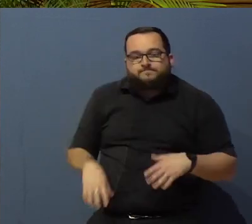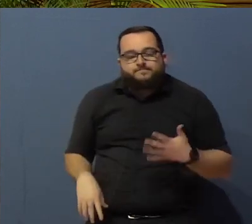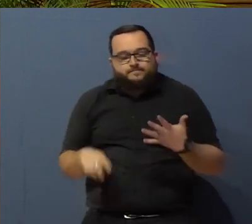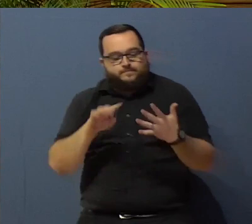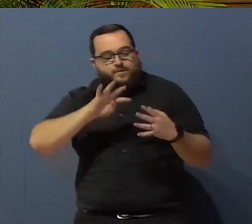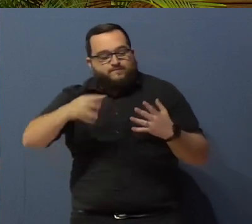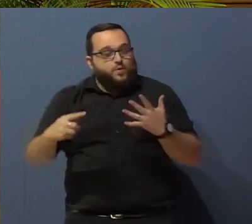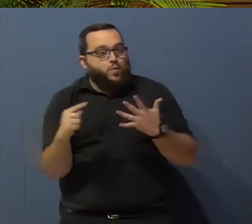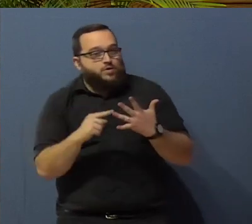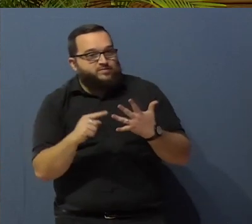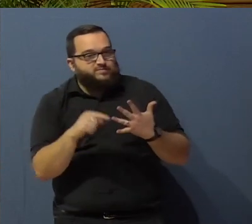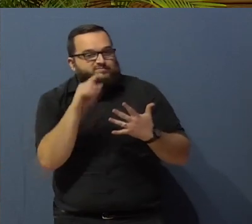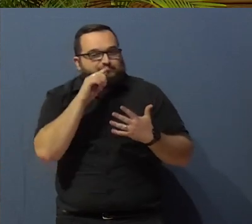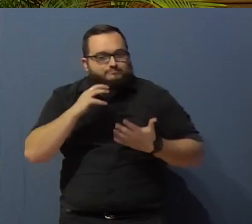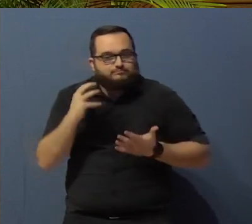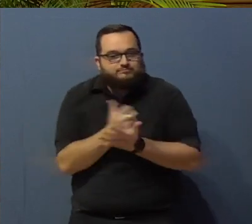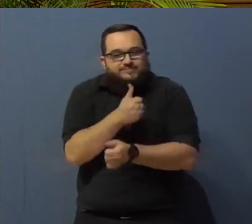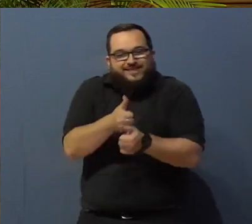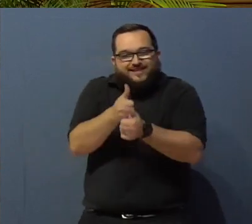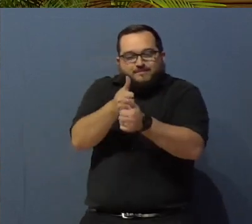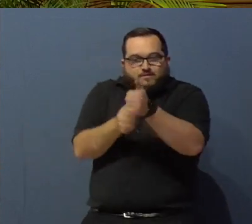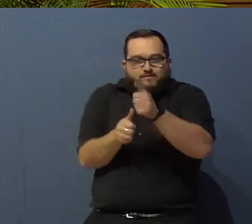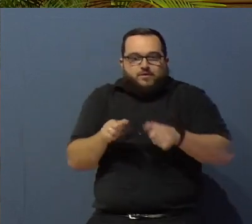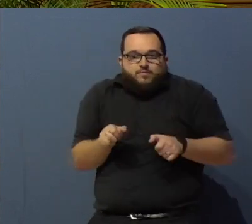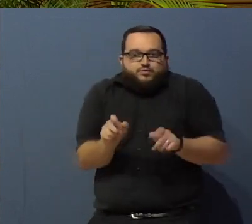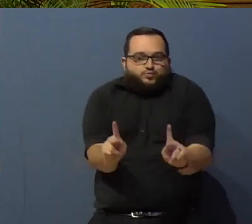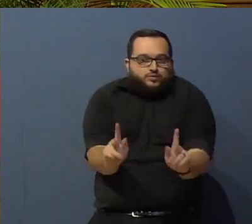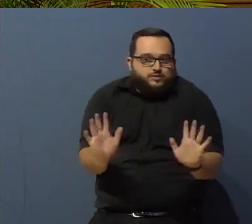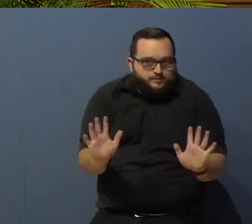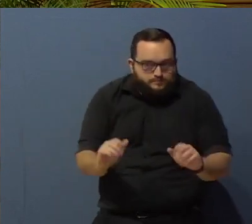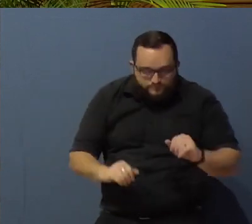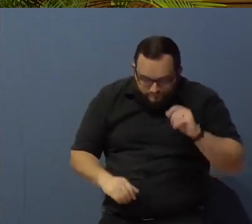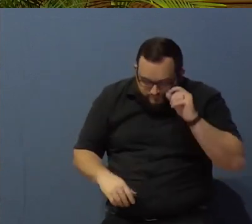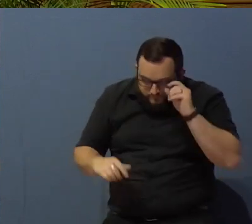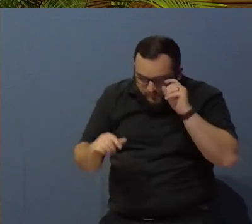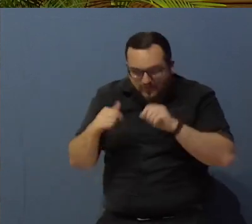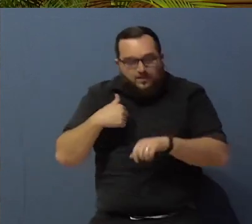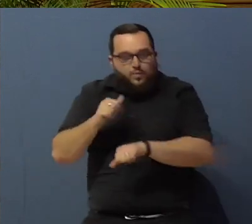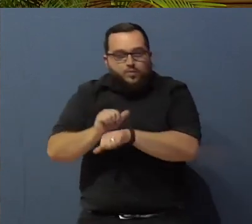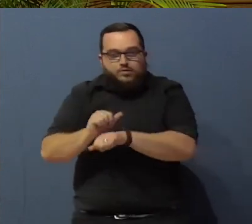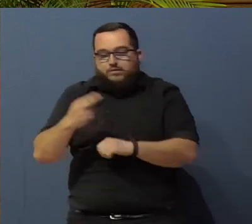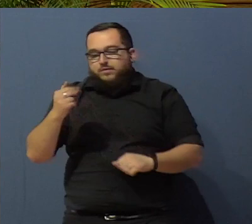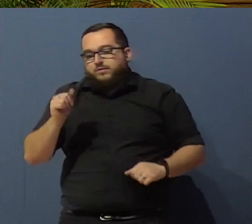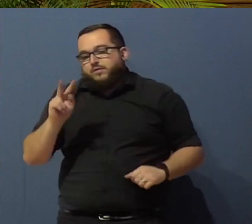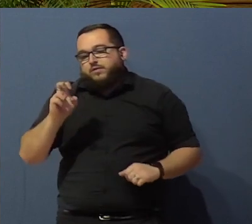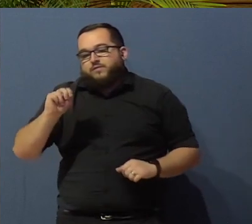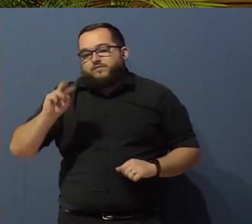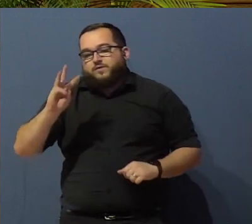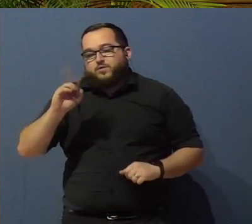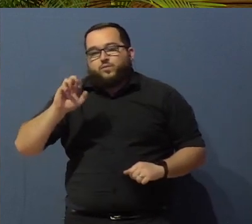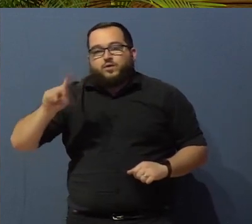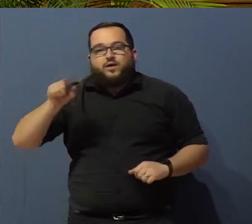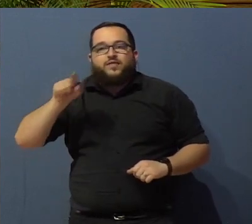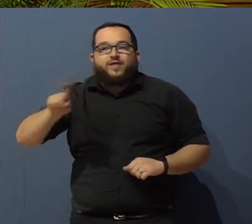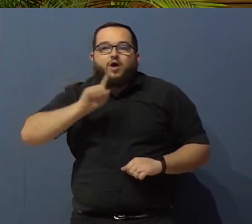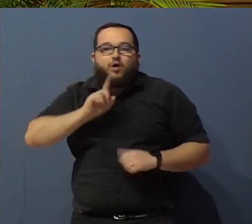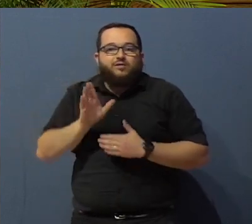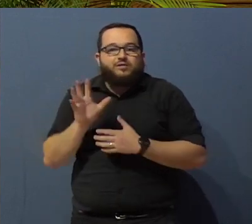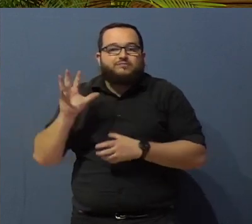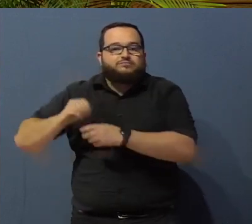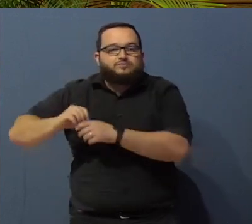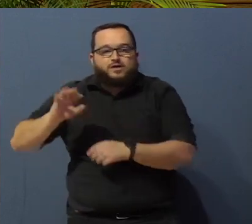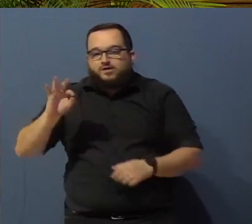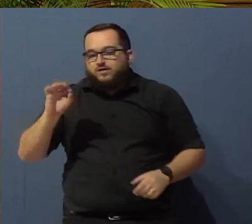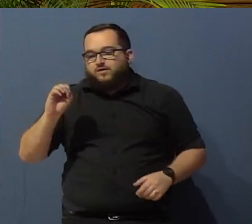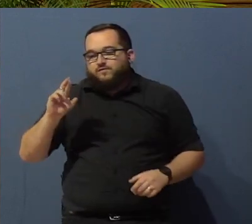one is take advantage of every opportunity. Working at Havenwick Hospital, they're part of a Fortune 500